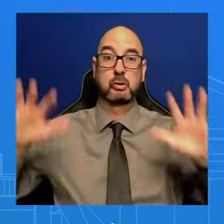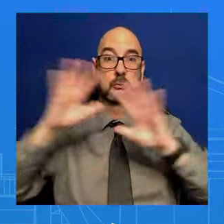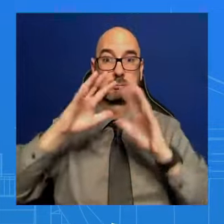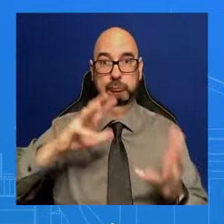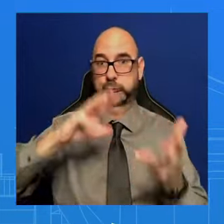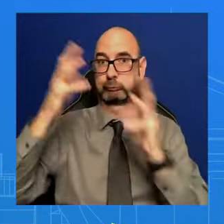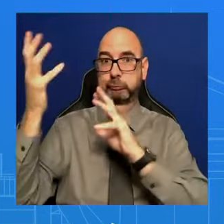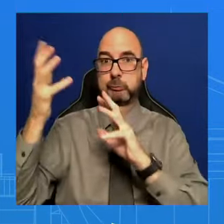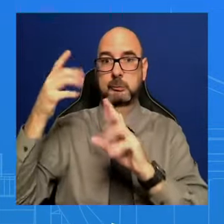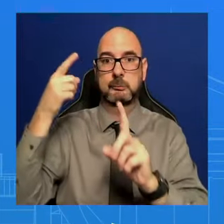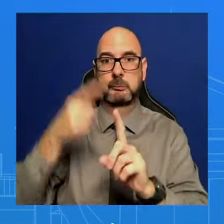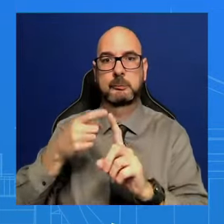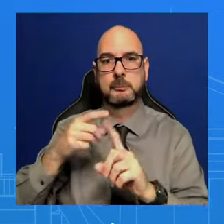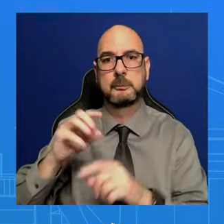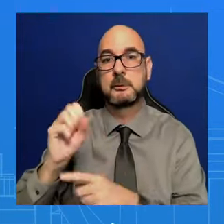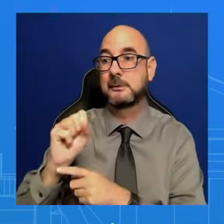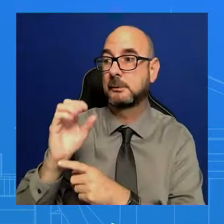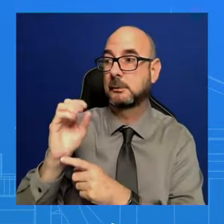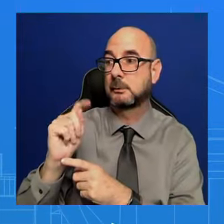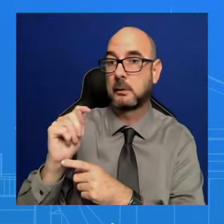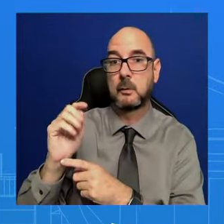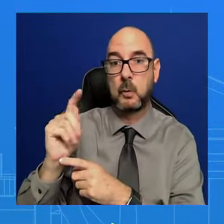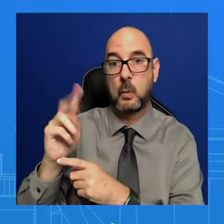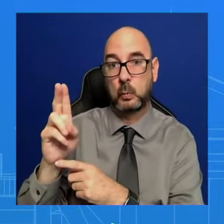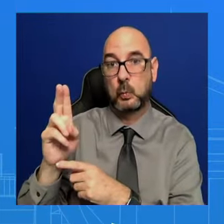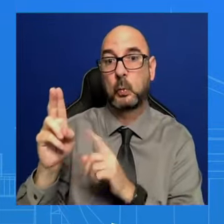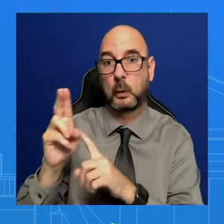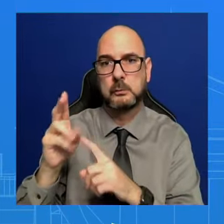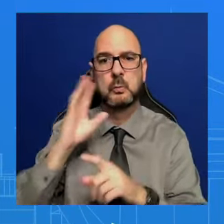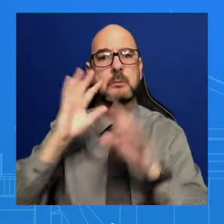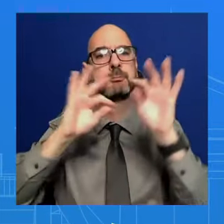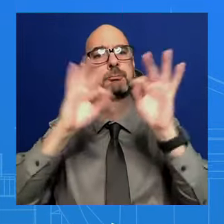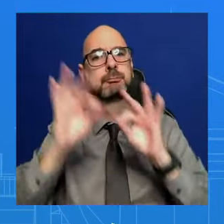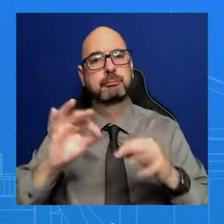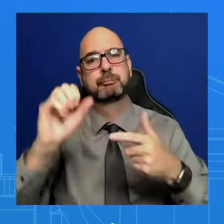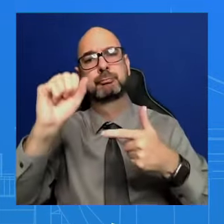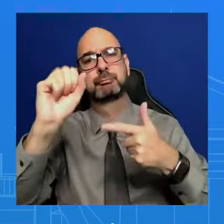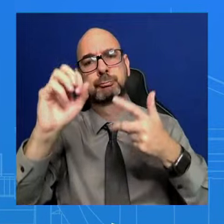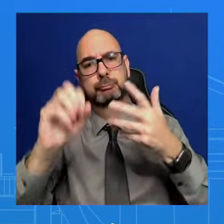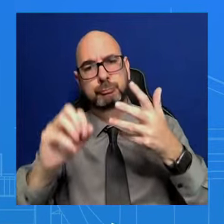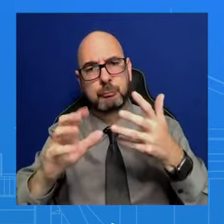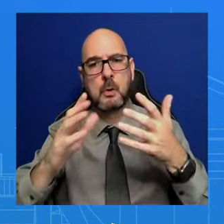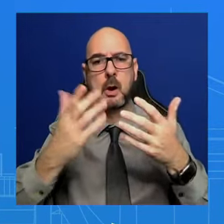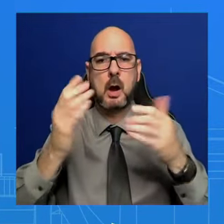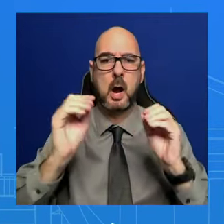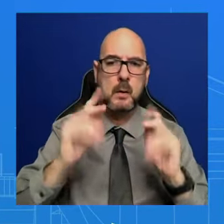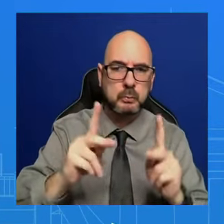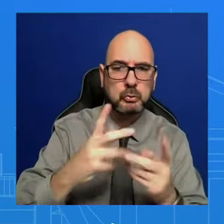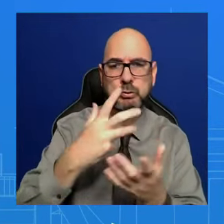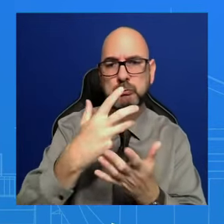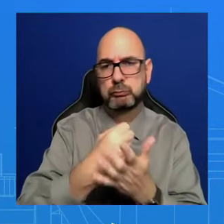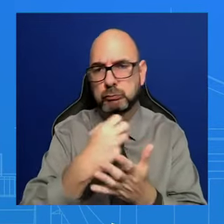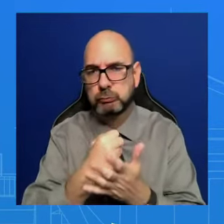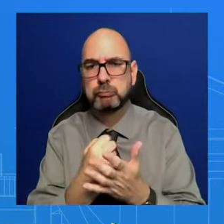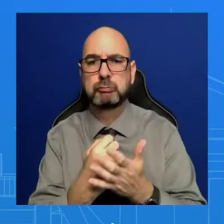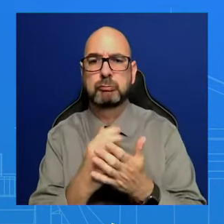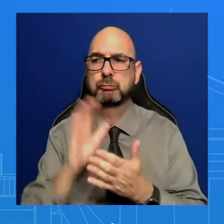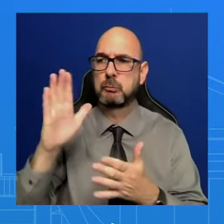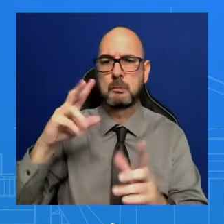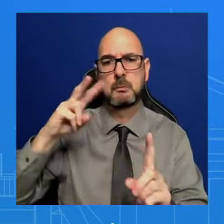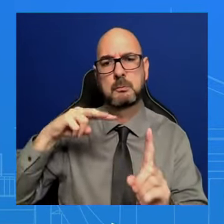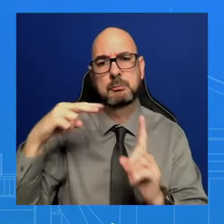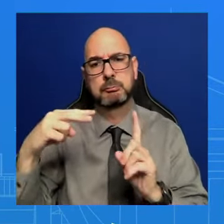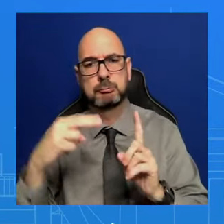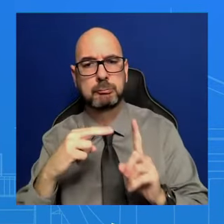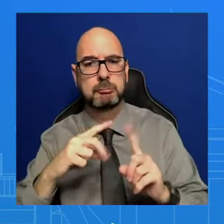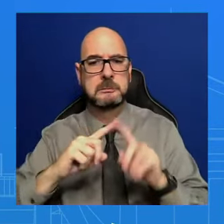President gets to lay that out. It gives the President an opportunity to speak to that. And so that's important. But to the beginning of your question